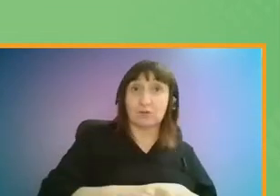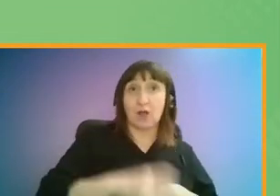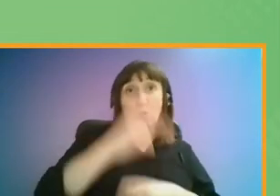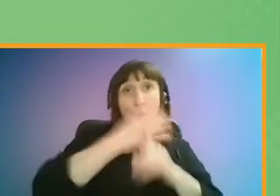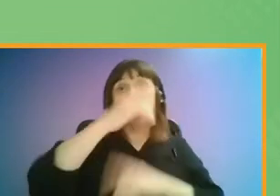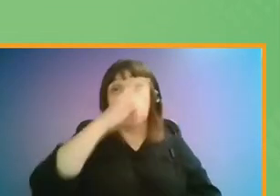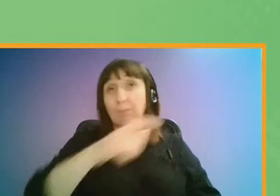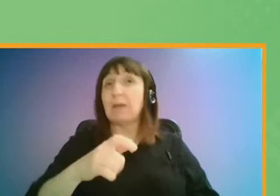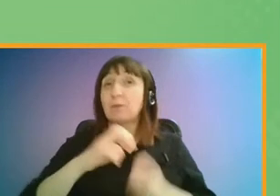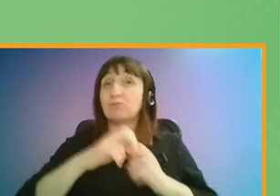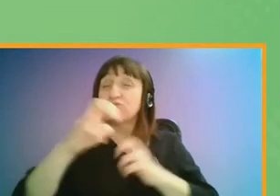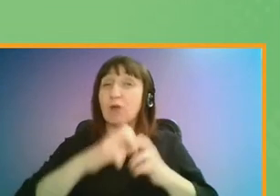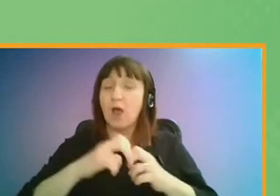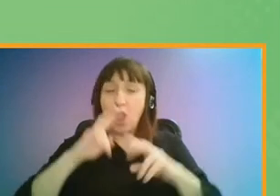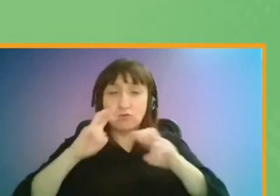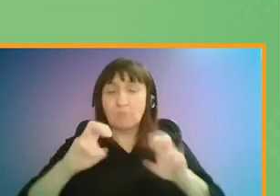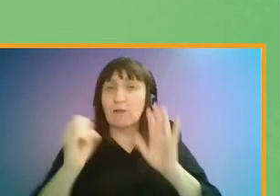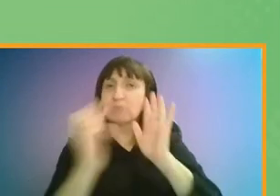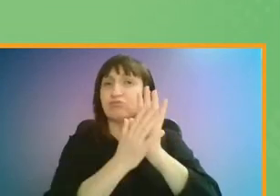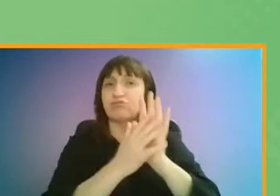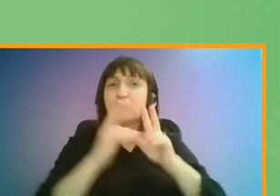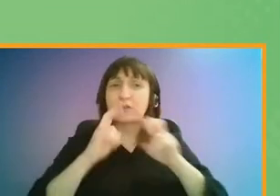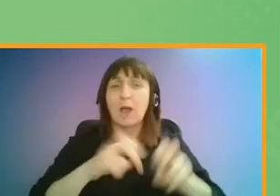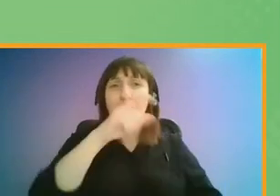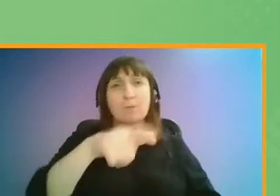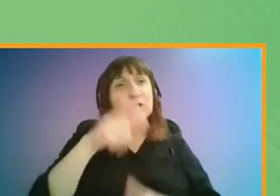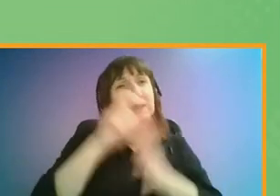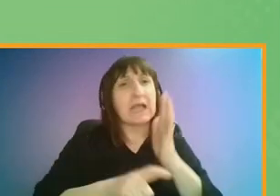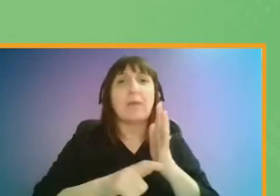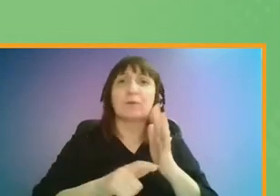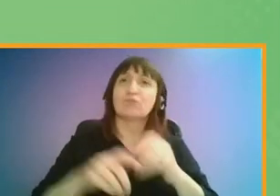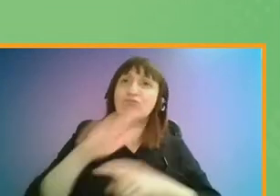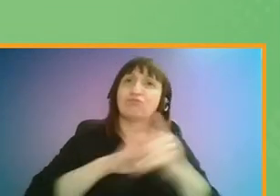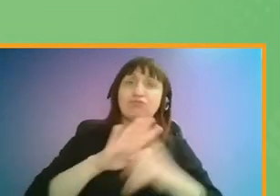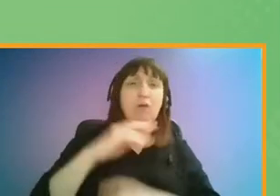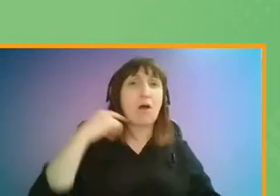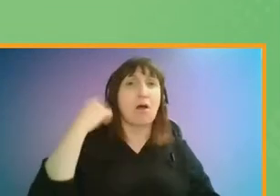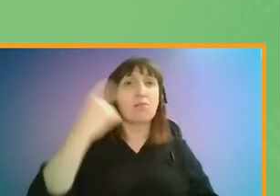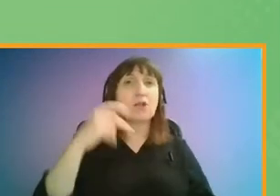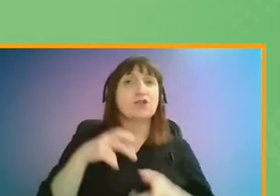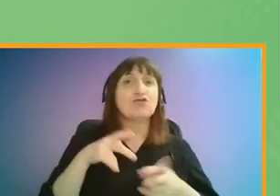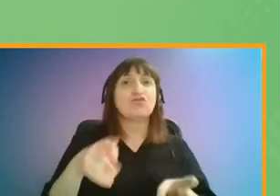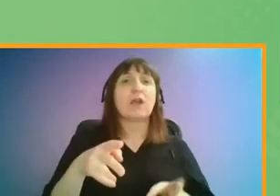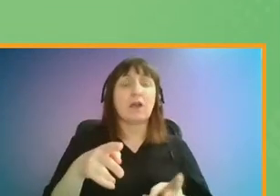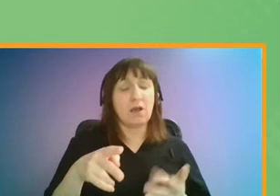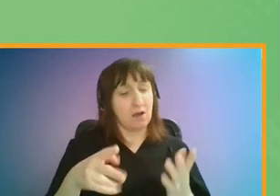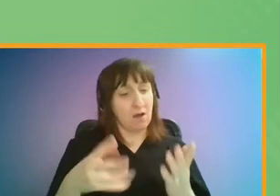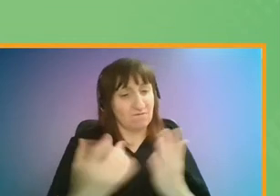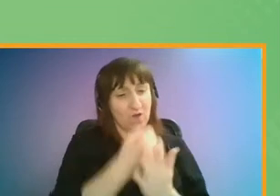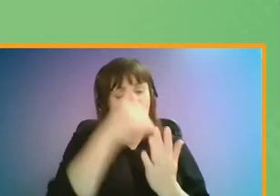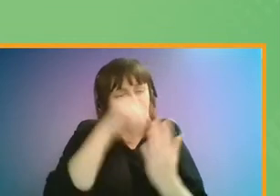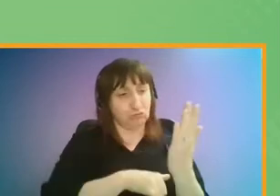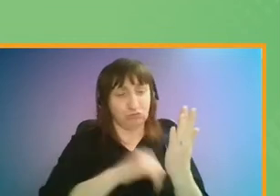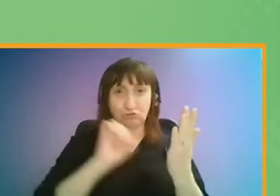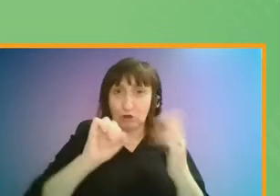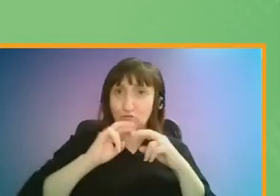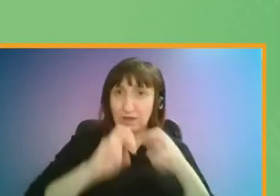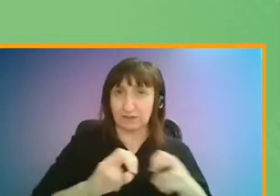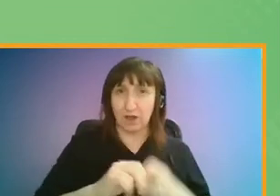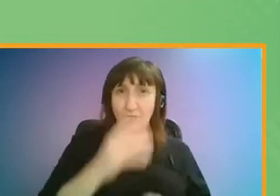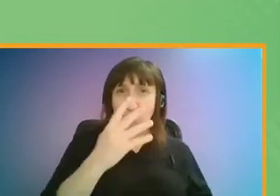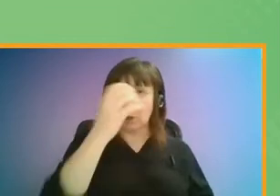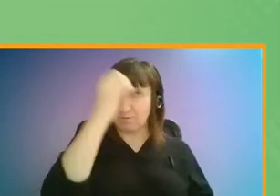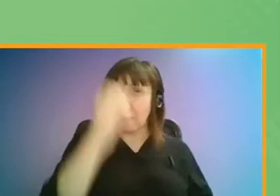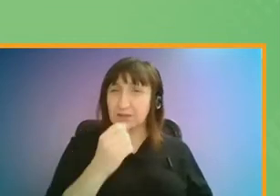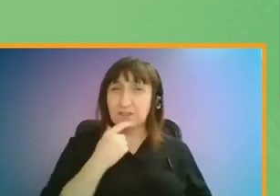recently published their research looking at the issues faced by disabled people on London streets. Their research found that 45% of people discussed